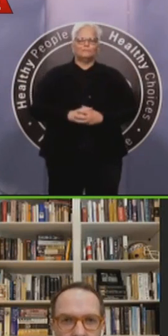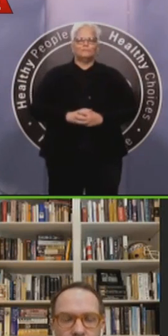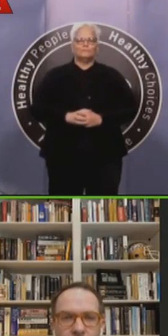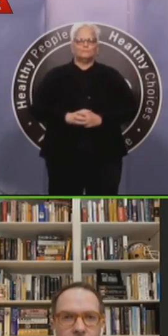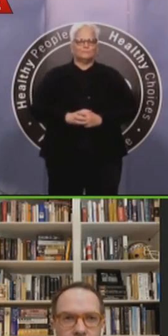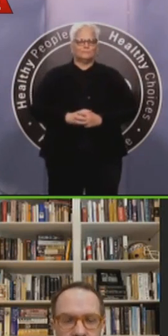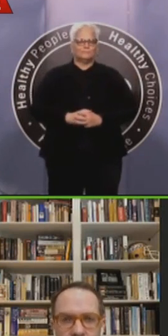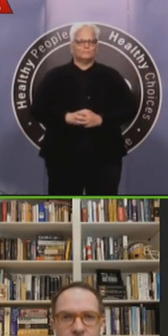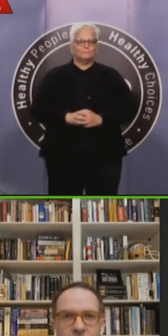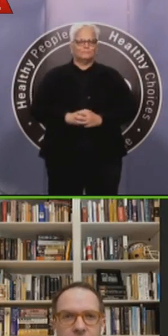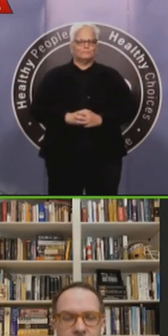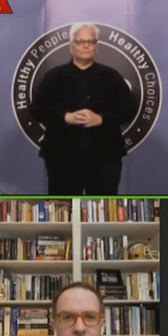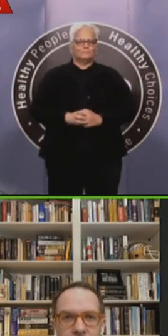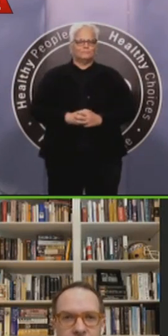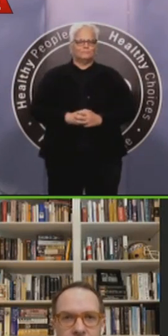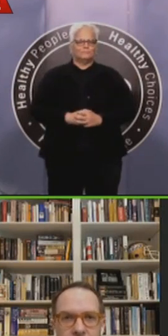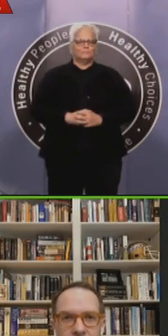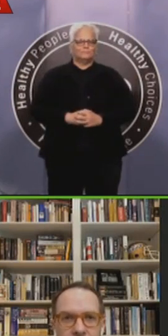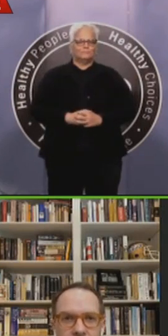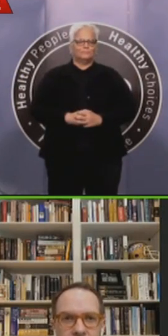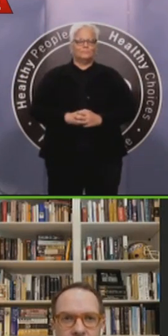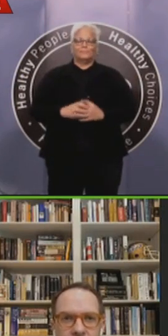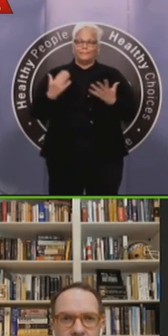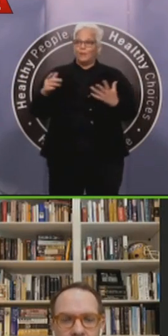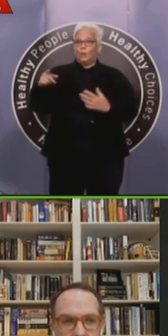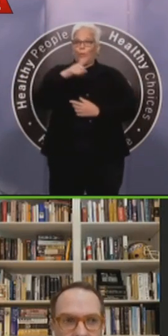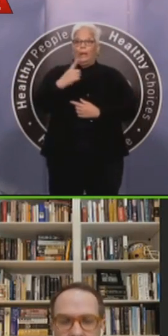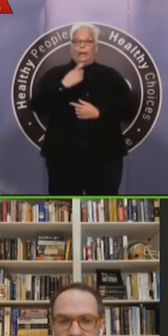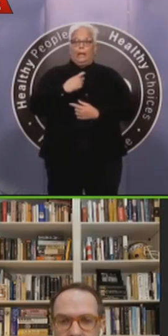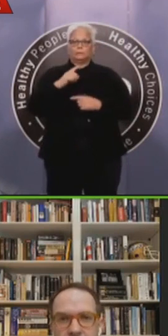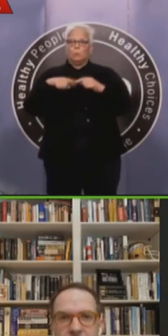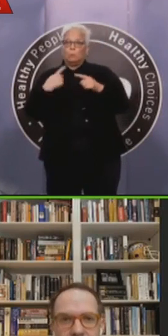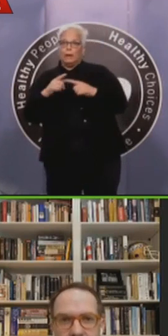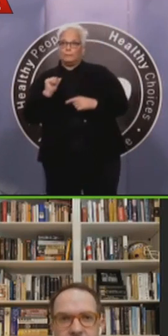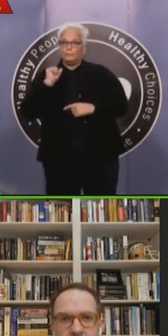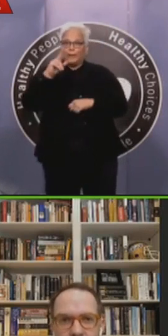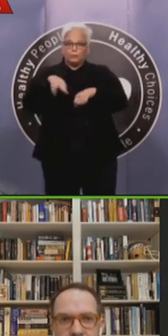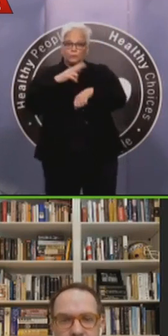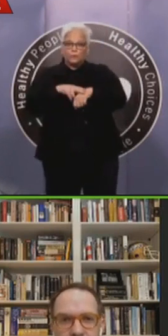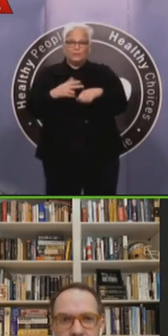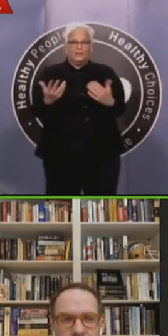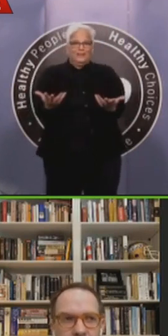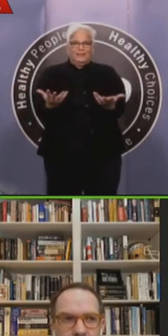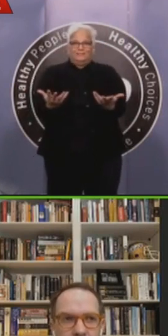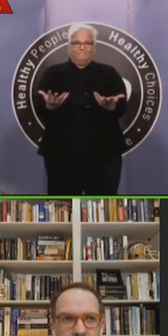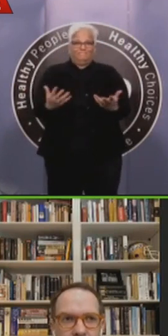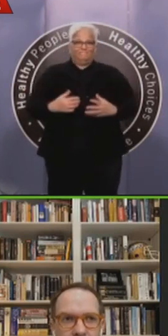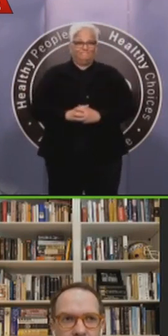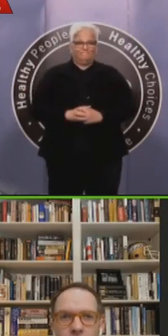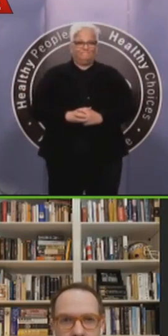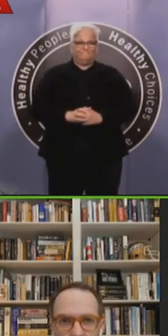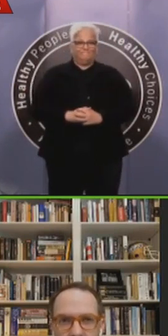were before we started putting all these restrictions in place. Uh, I imagine it will be in a phased process, um,